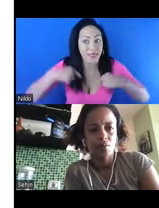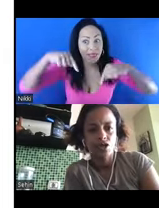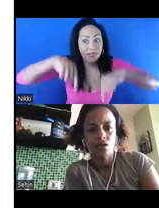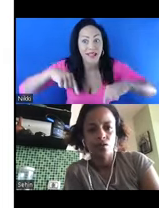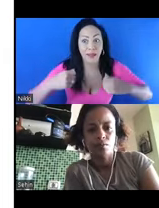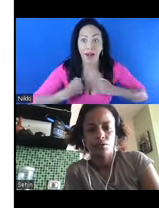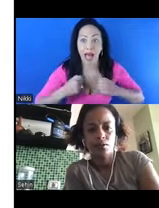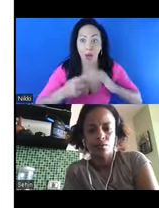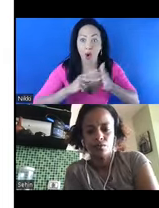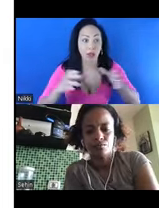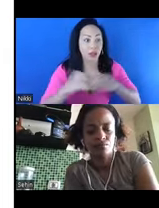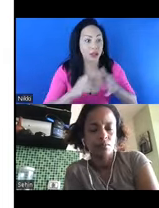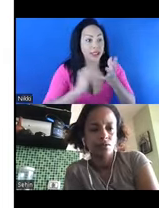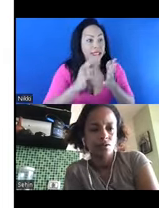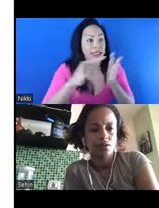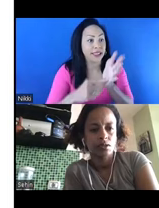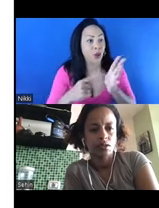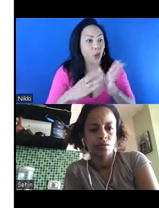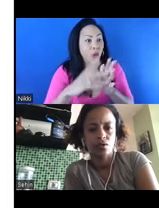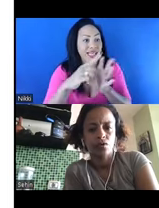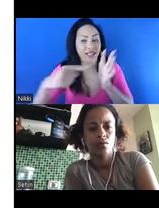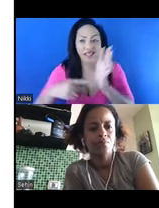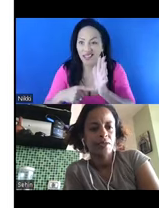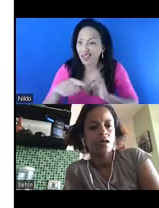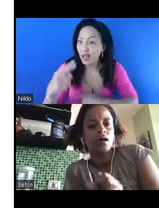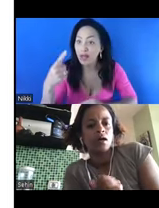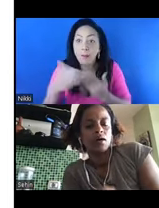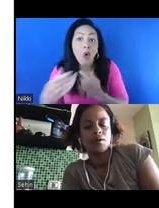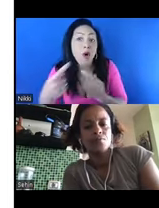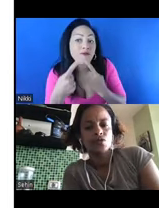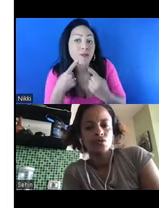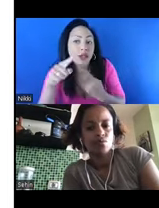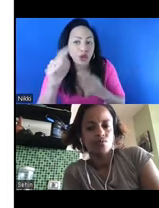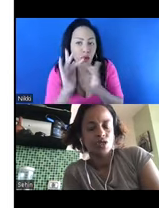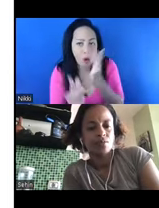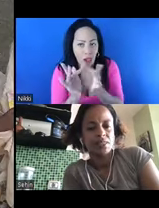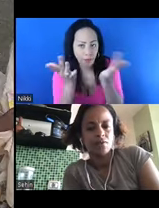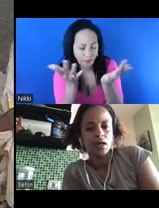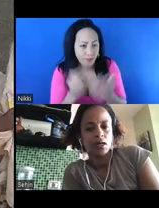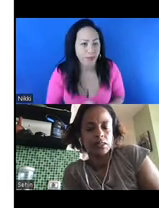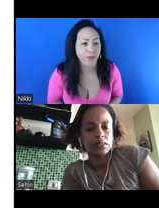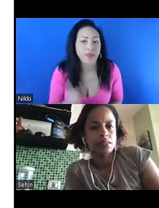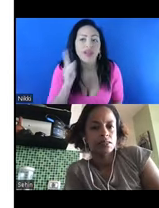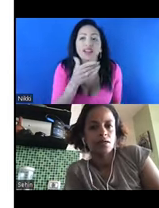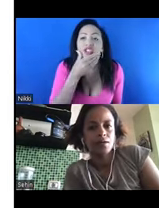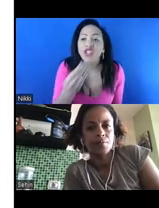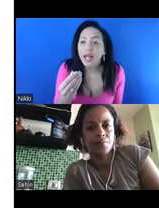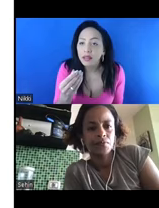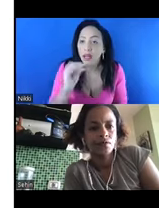more information on www.zaytawit.com. So gender-based violence